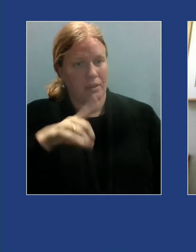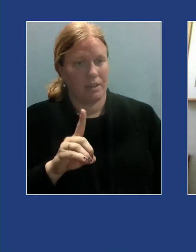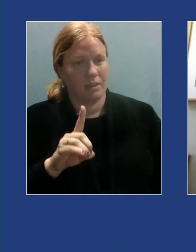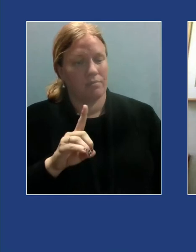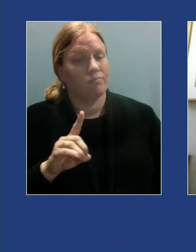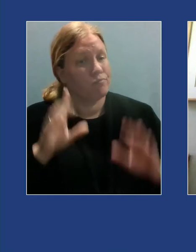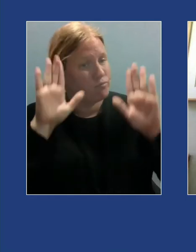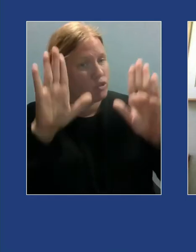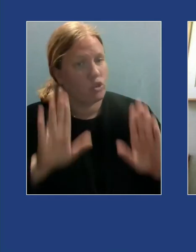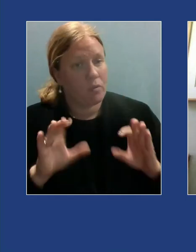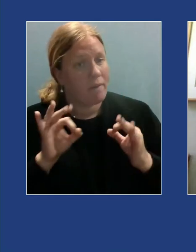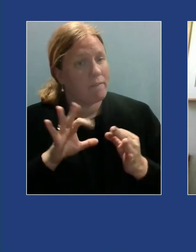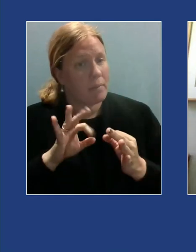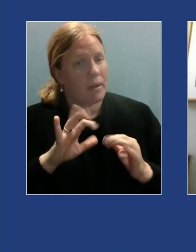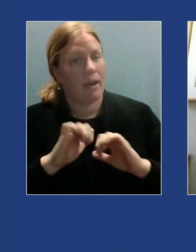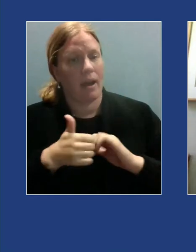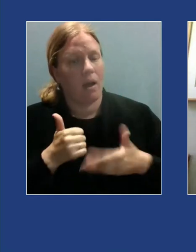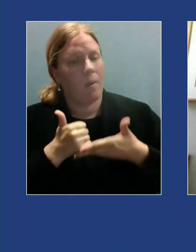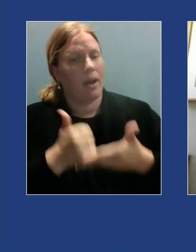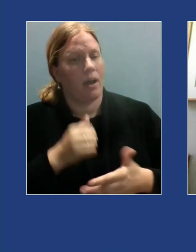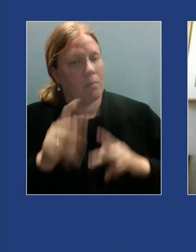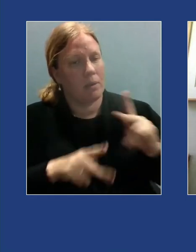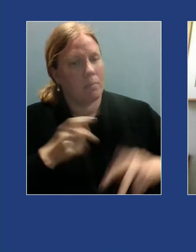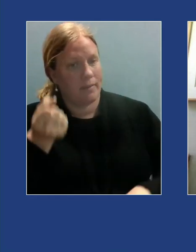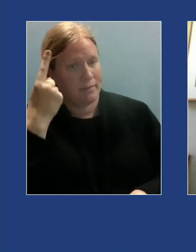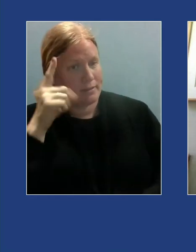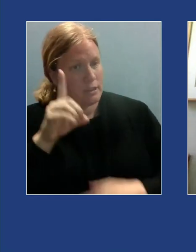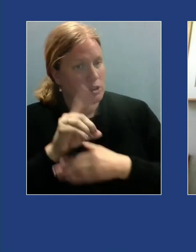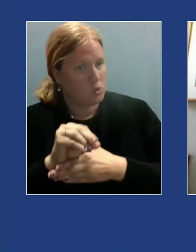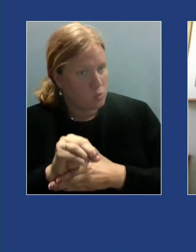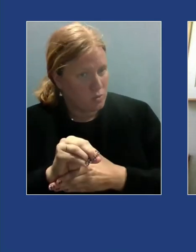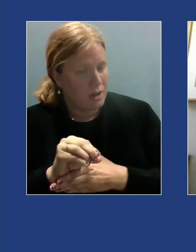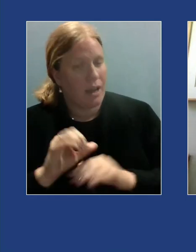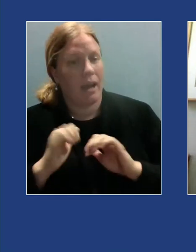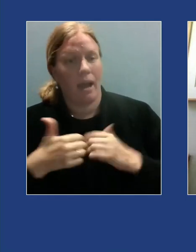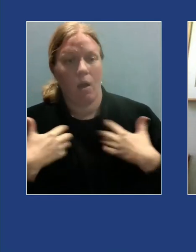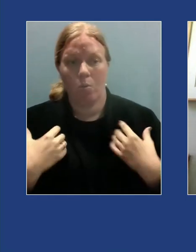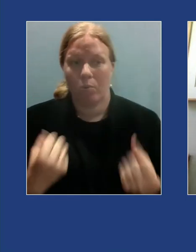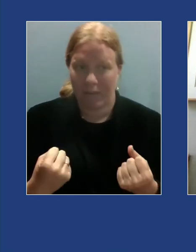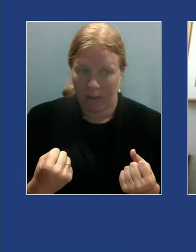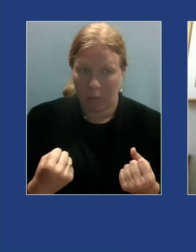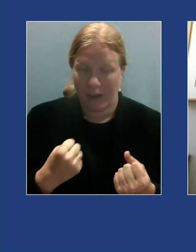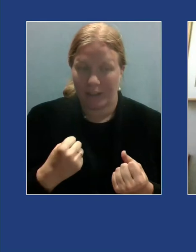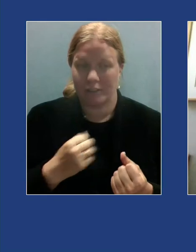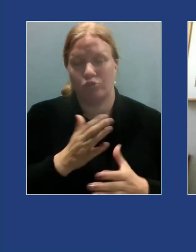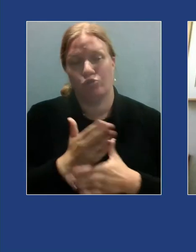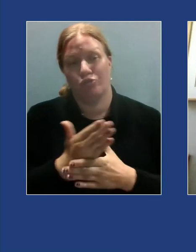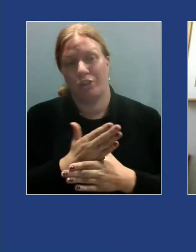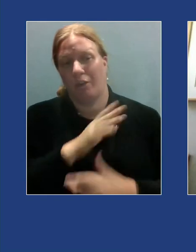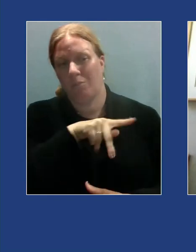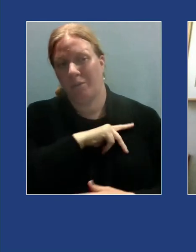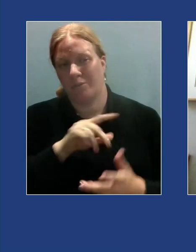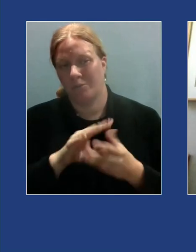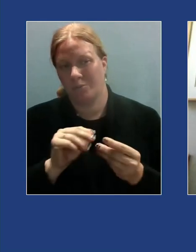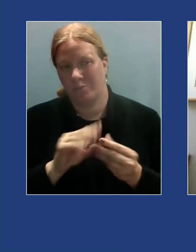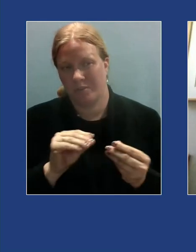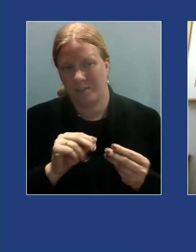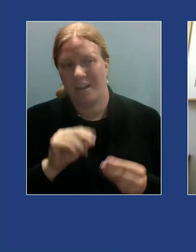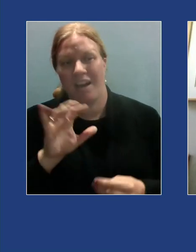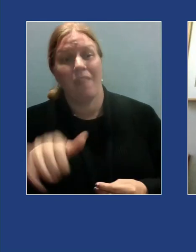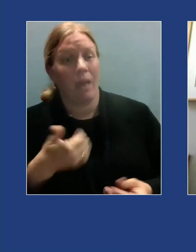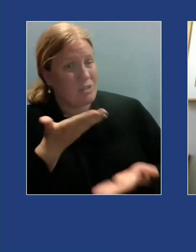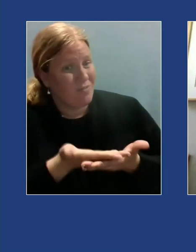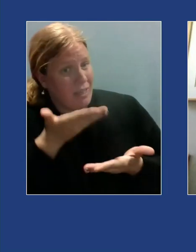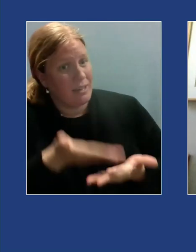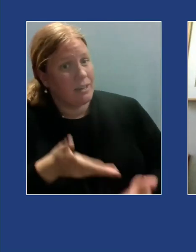feedback about how it helped people understand the disorder and how brave I was to share such a personal story that was validating to hear